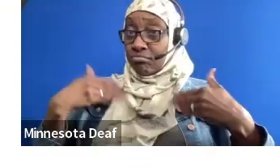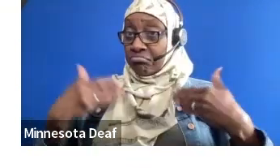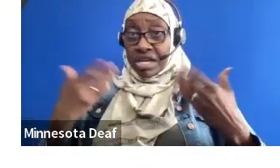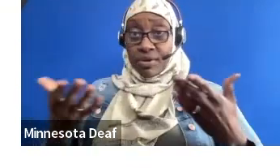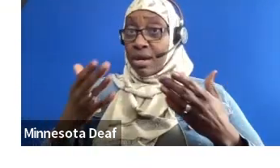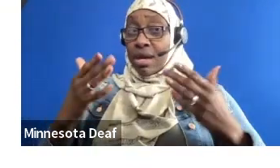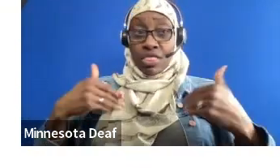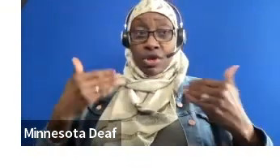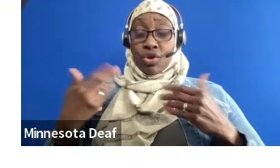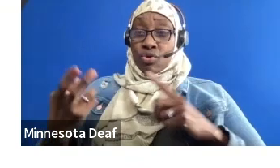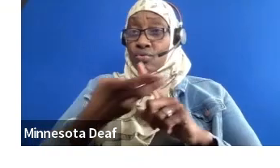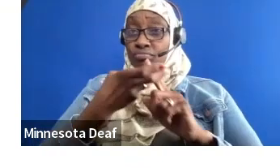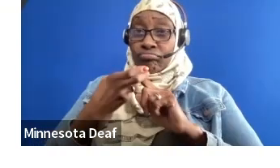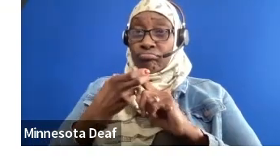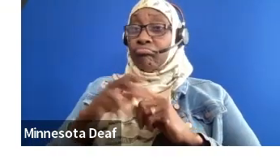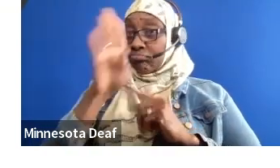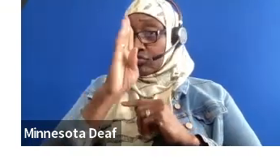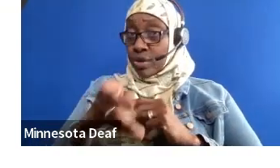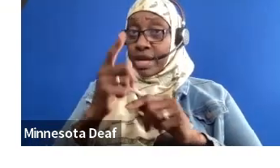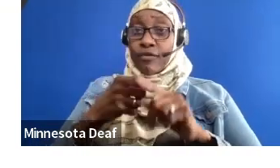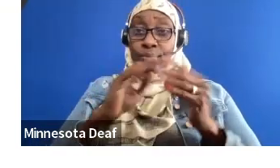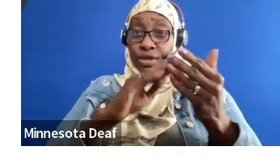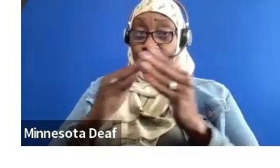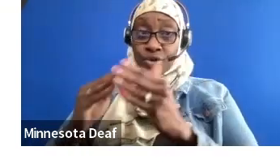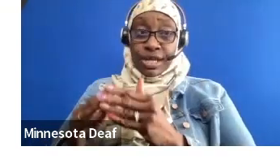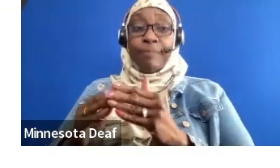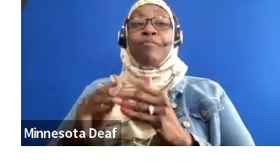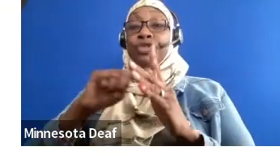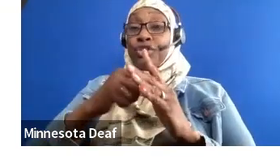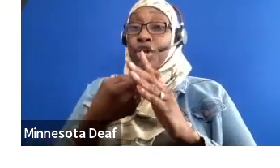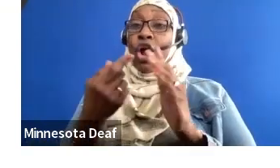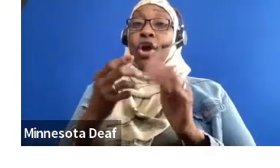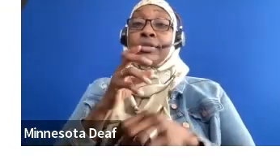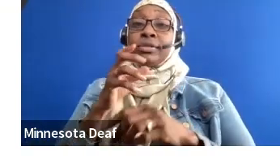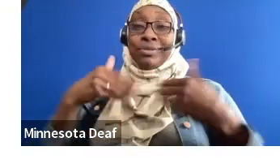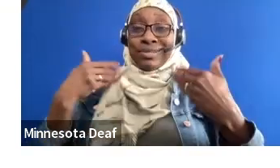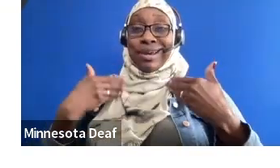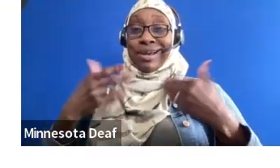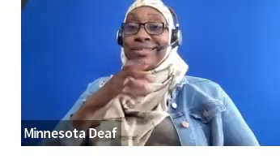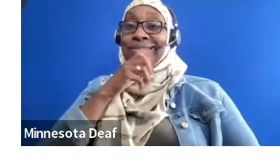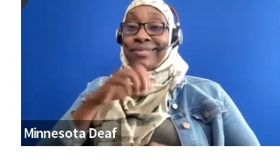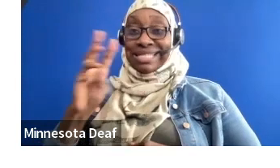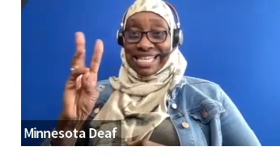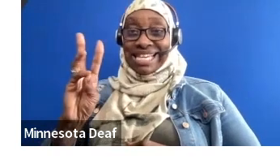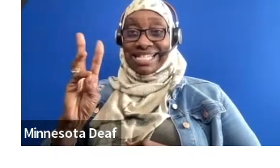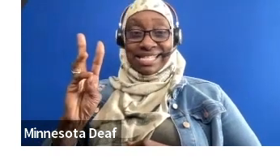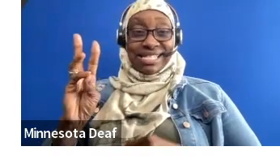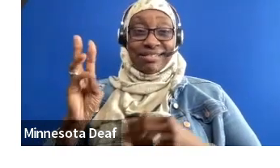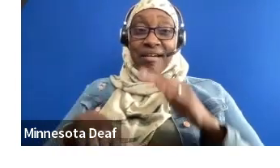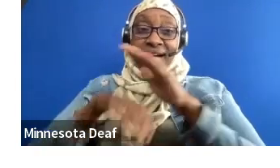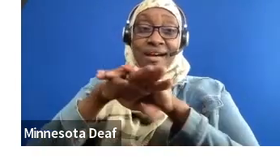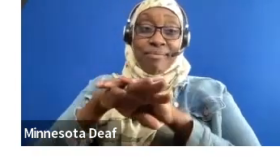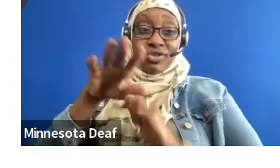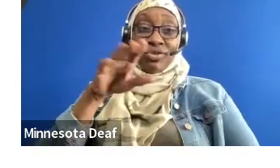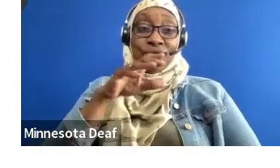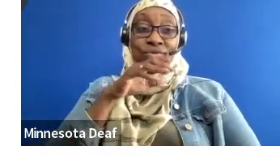We serve youths starting at age six. I think it's up to age 24, so a very wide range with any and all disabilities. This